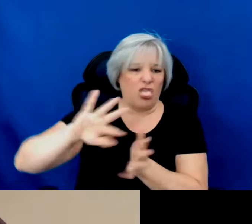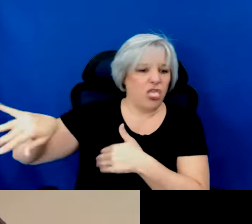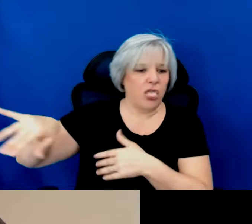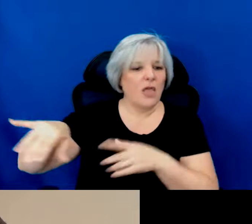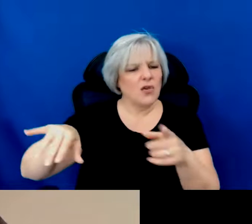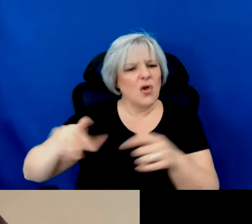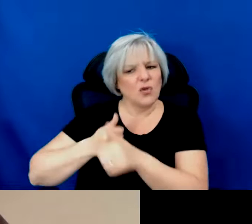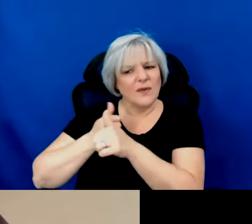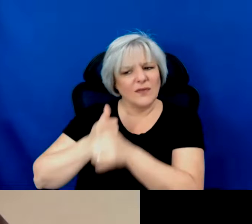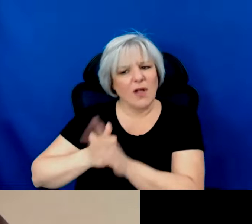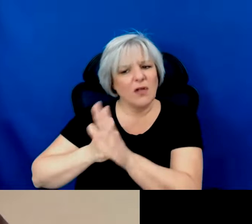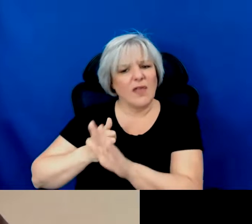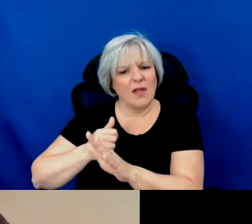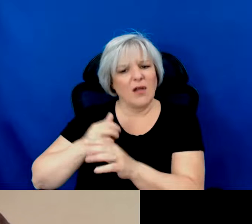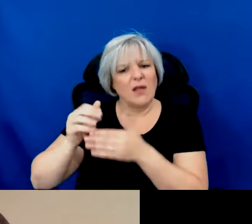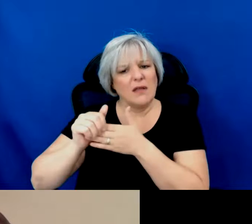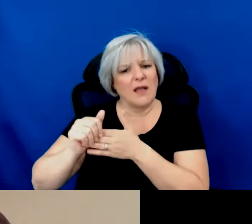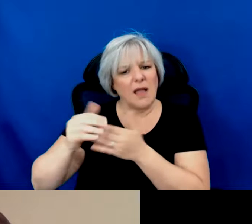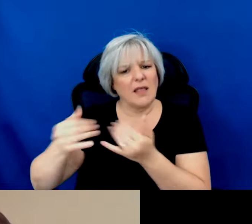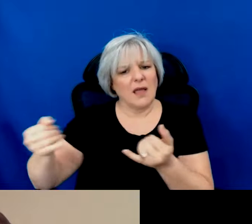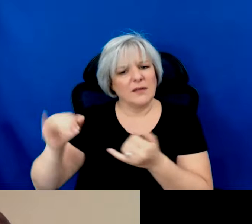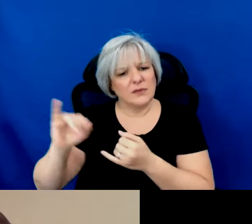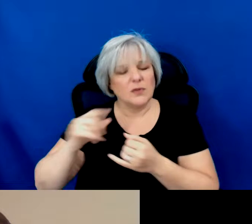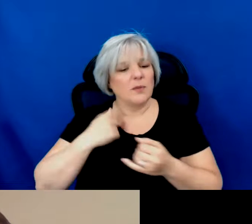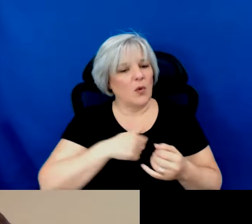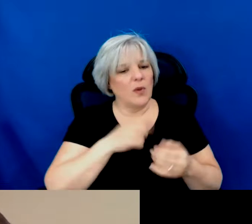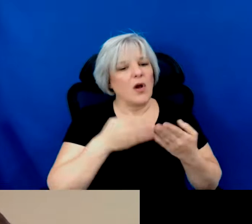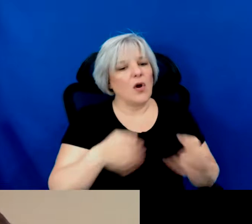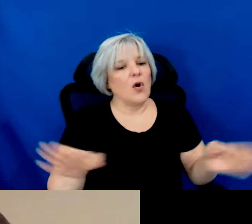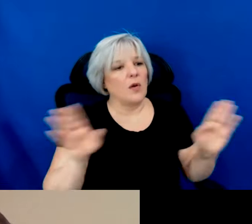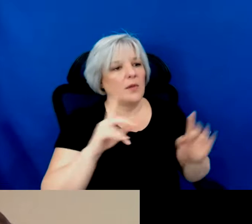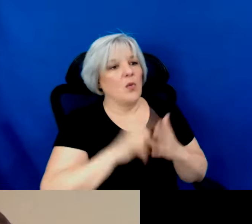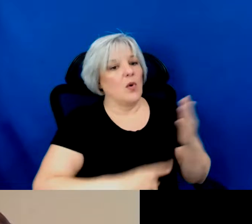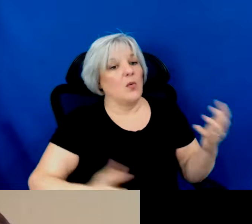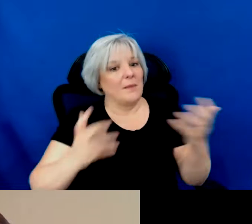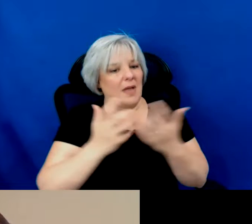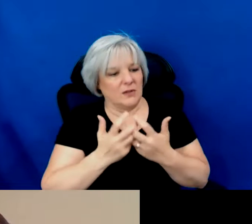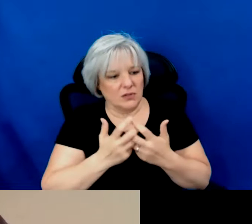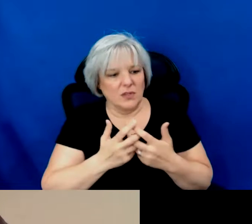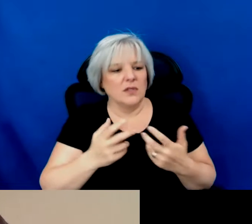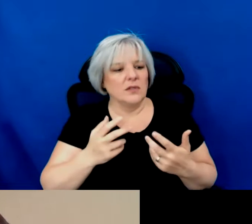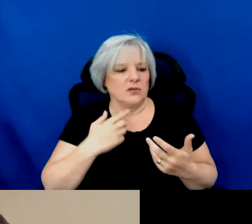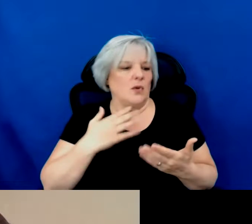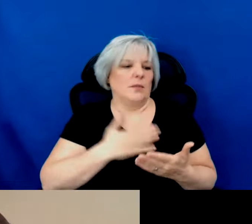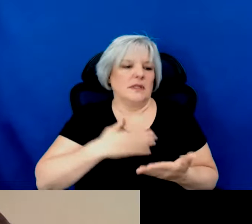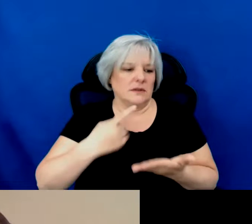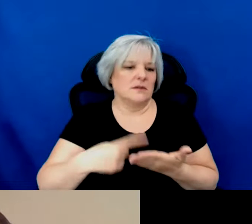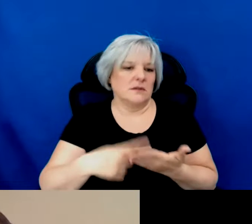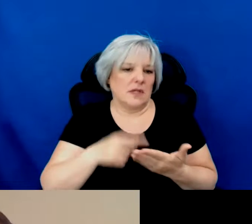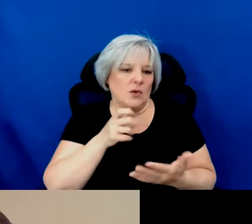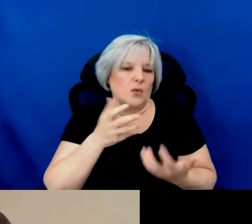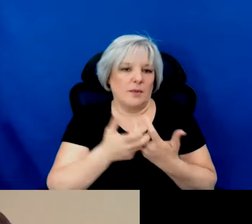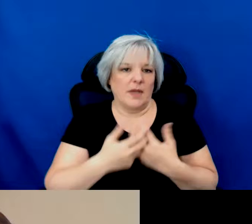follow those guidelines but just know that we are very open in terms of what we're matching and um and who we're matching